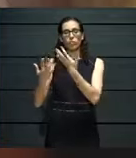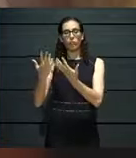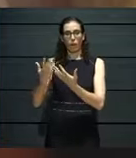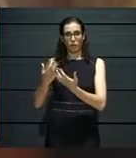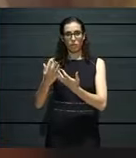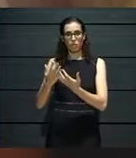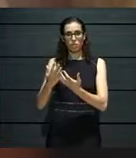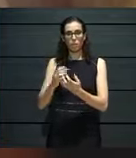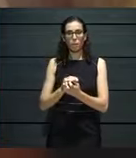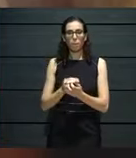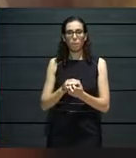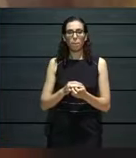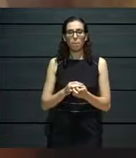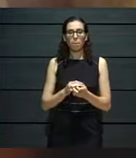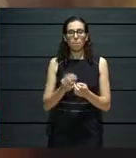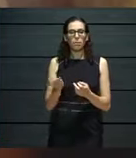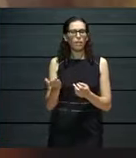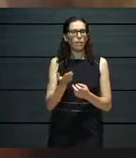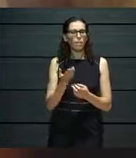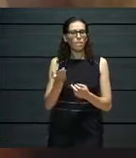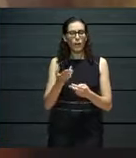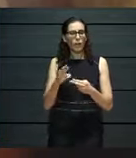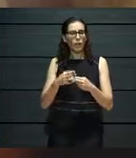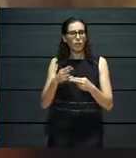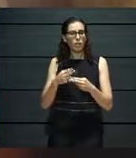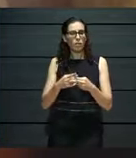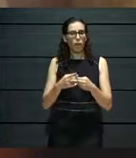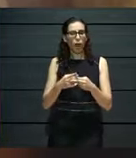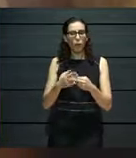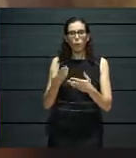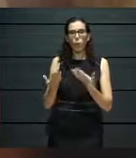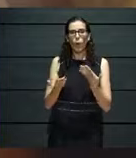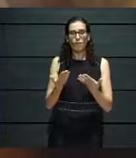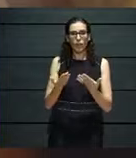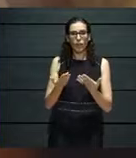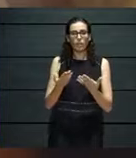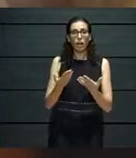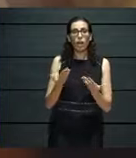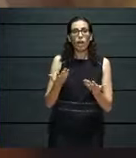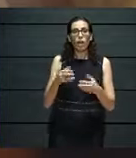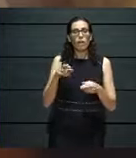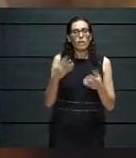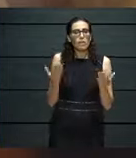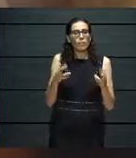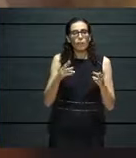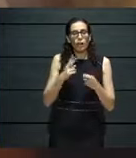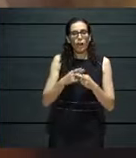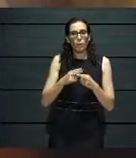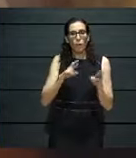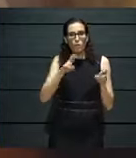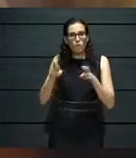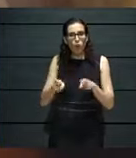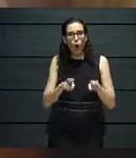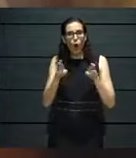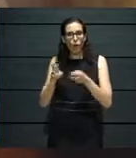regards to the places the productions will be recorded, documented, which is very important.